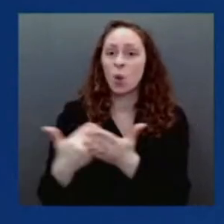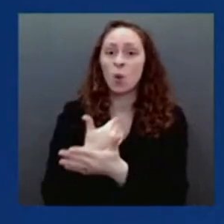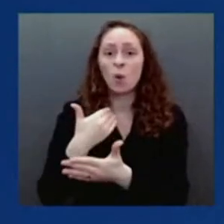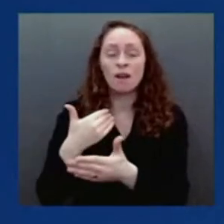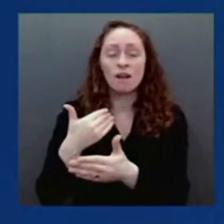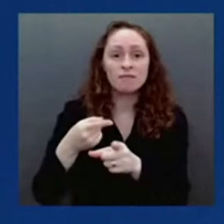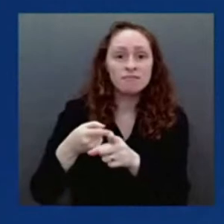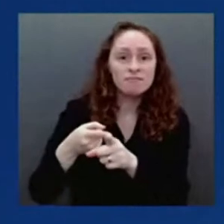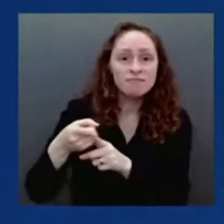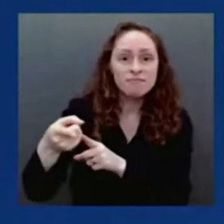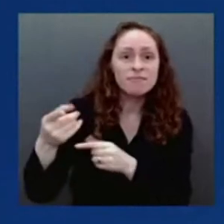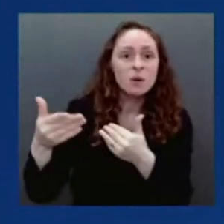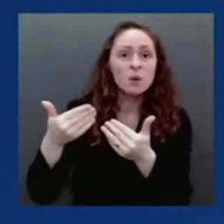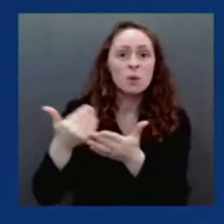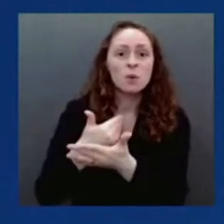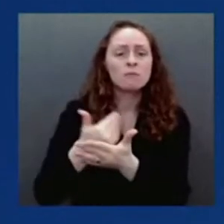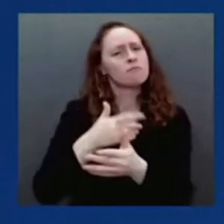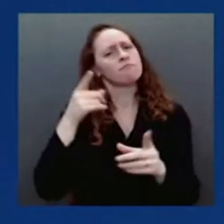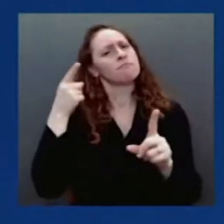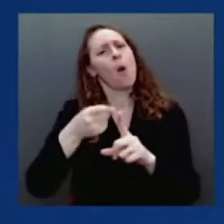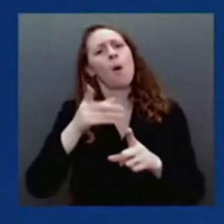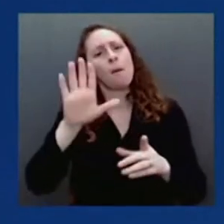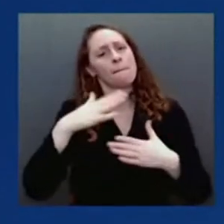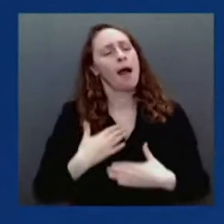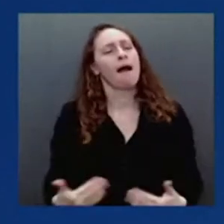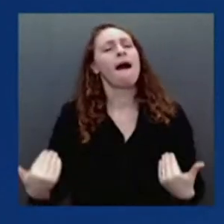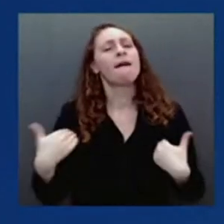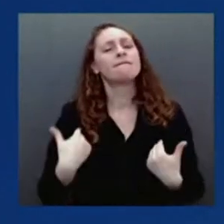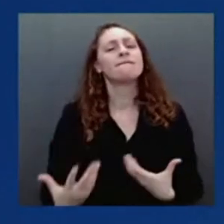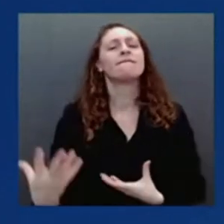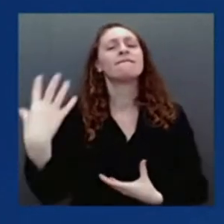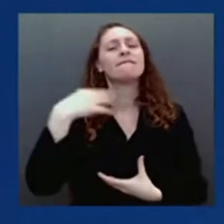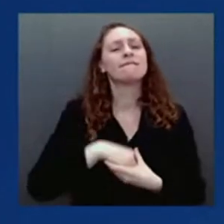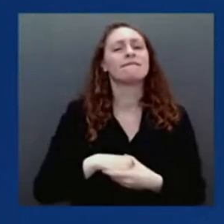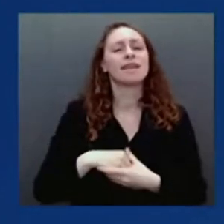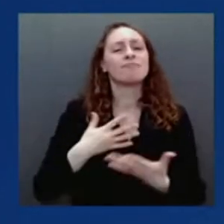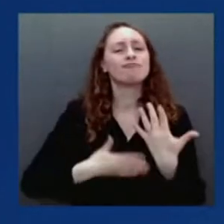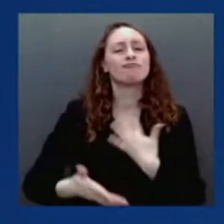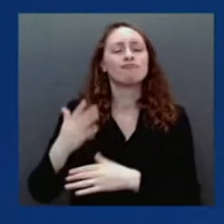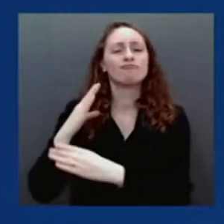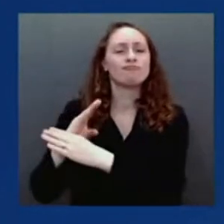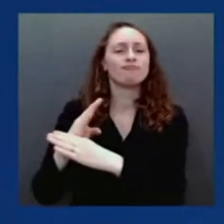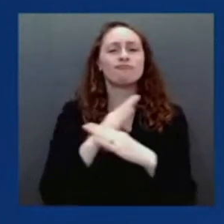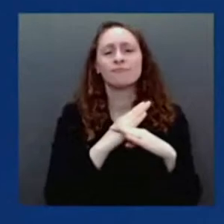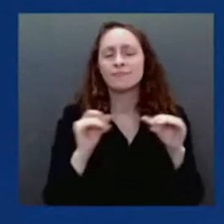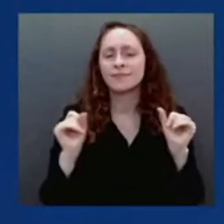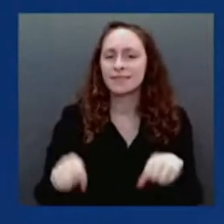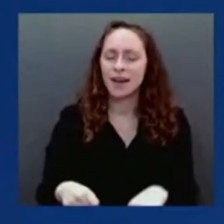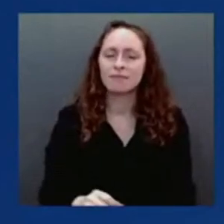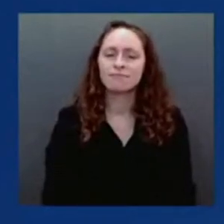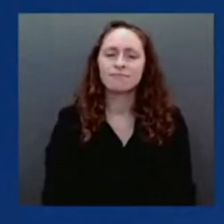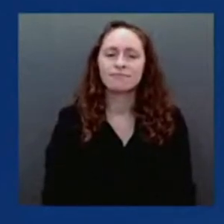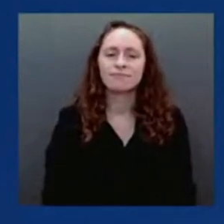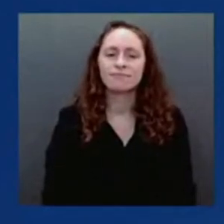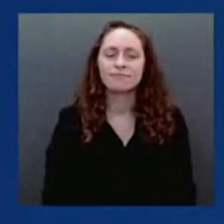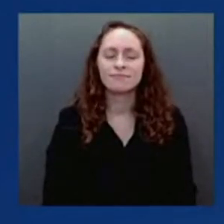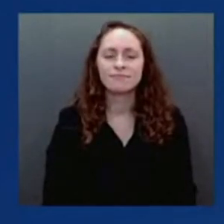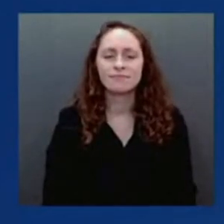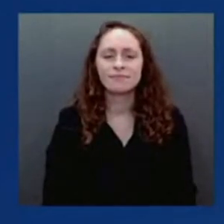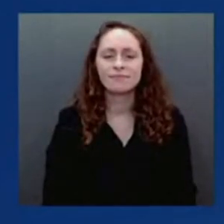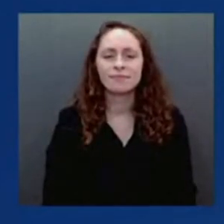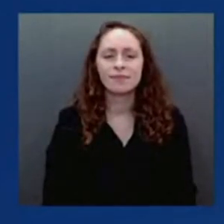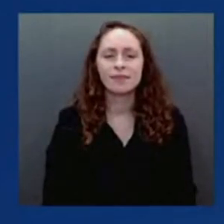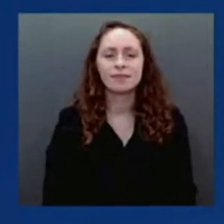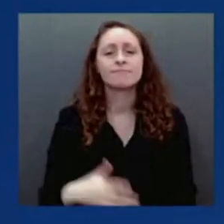against it. The level that we want to so-called accept living with it is what I mentioned in answer to a previous